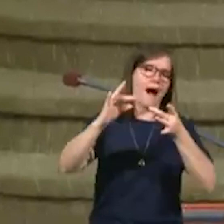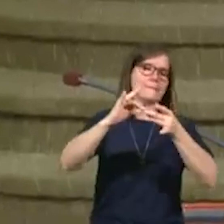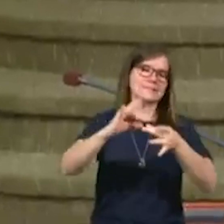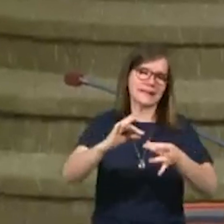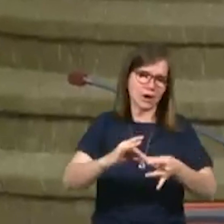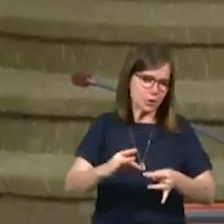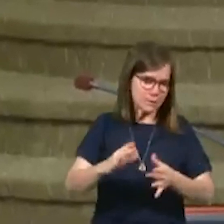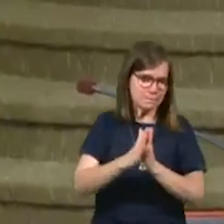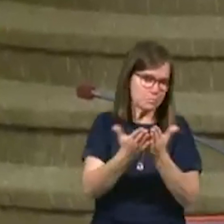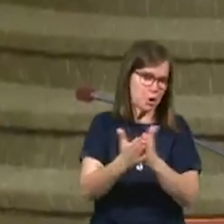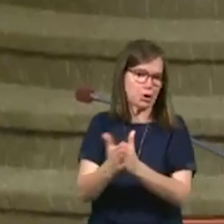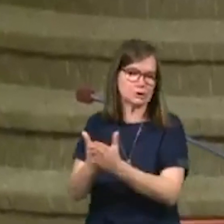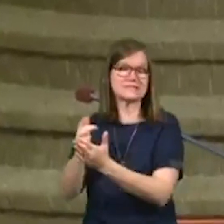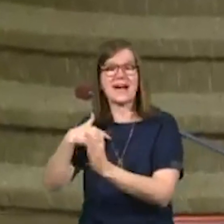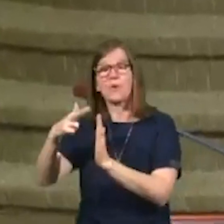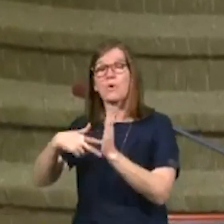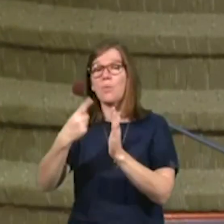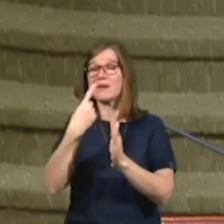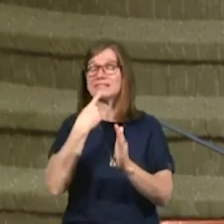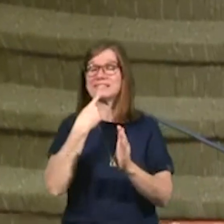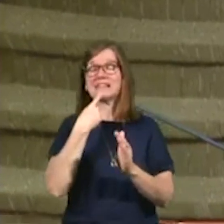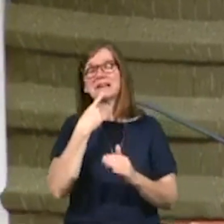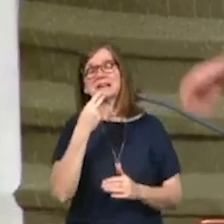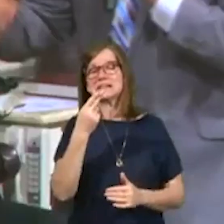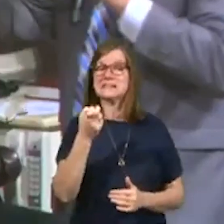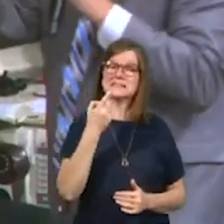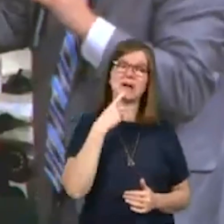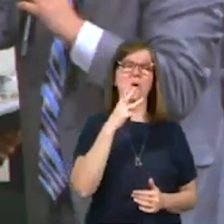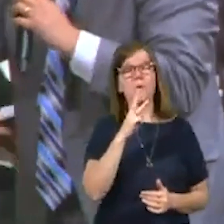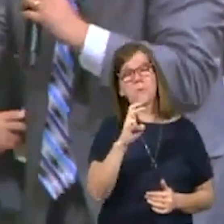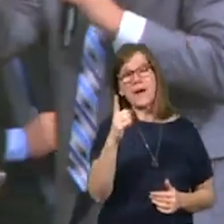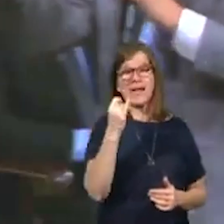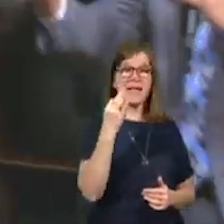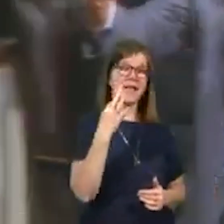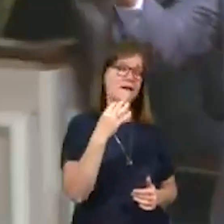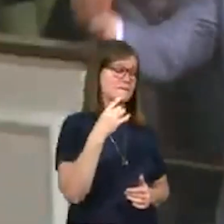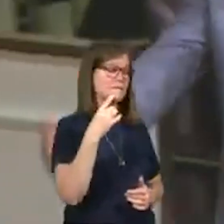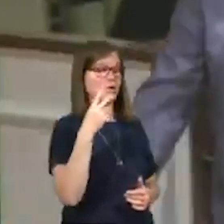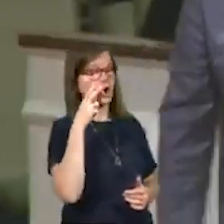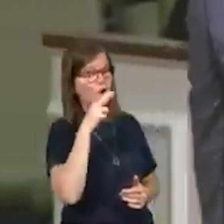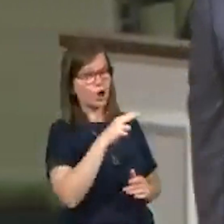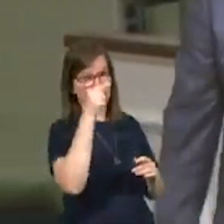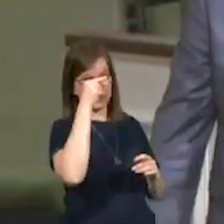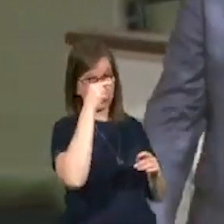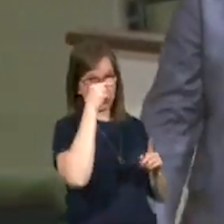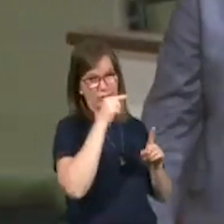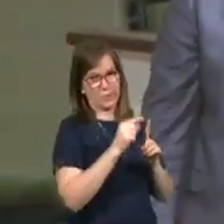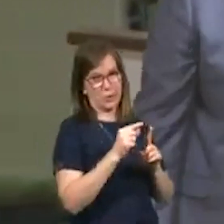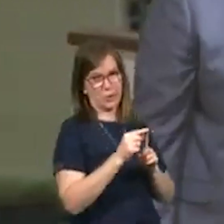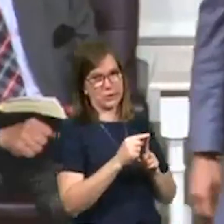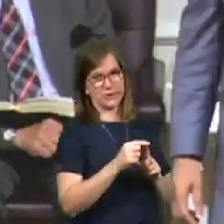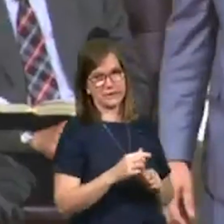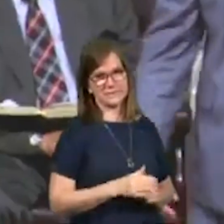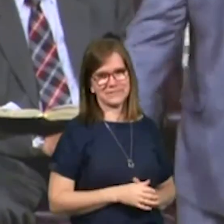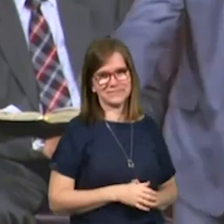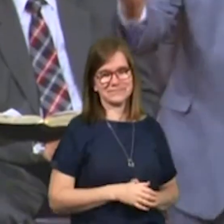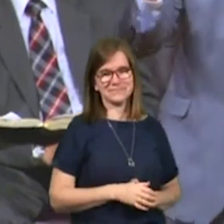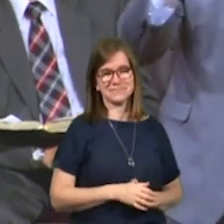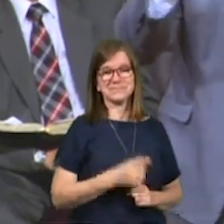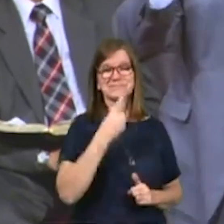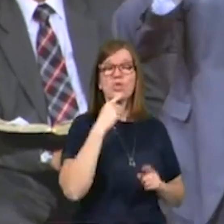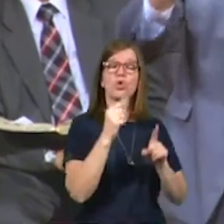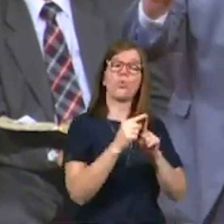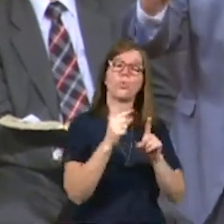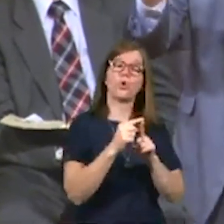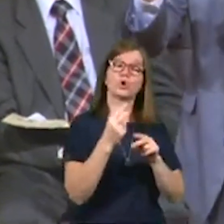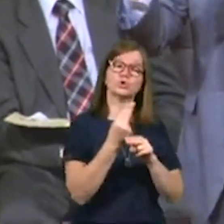here. I've read one commentary that said this. He said, well, he said, you know, if you look at the Greek word, he said that